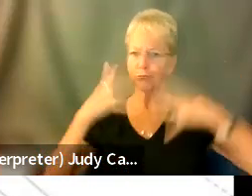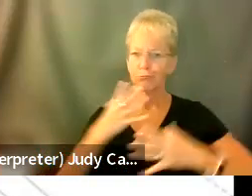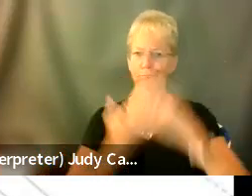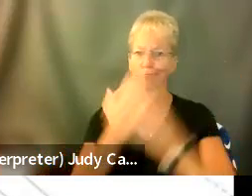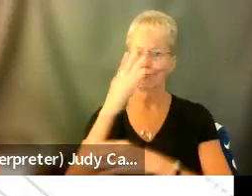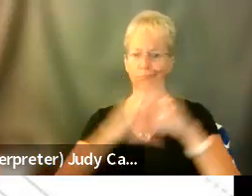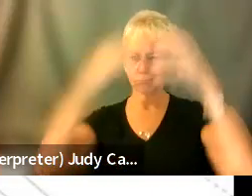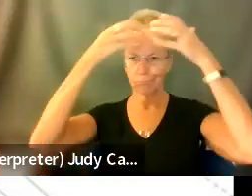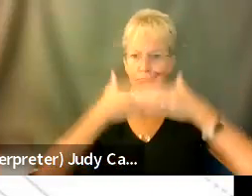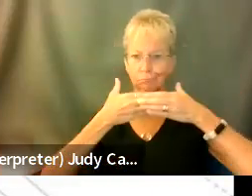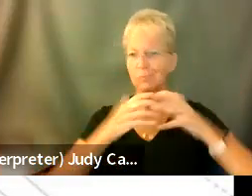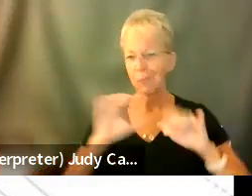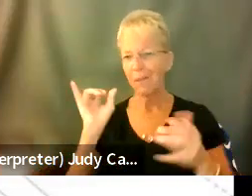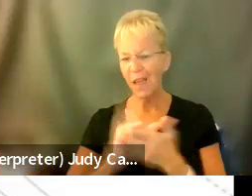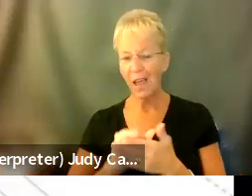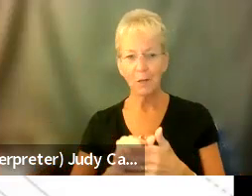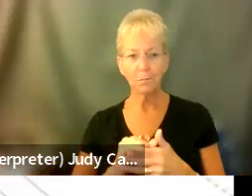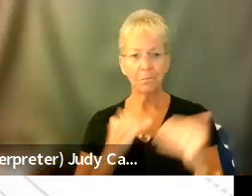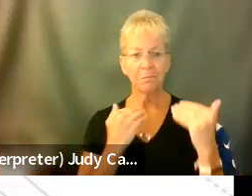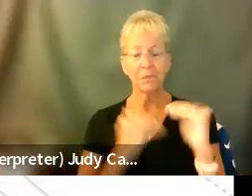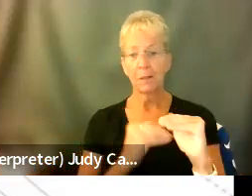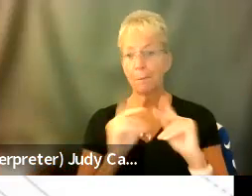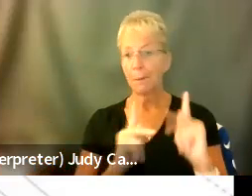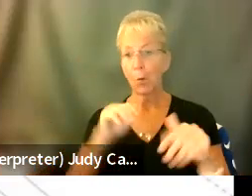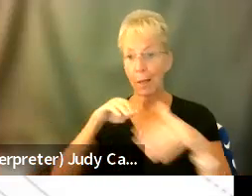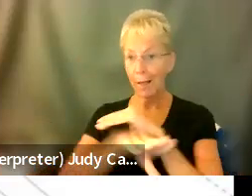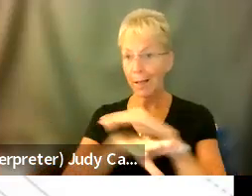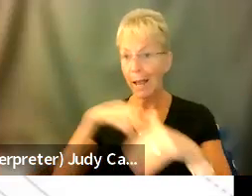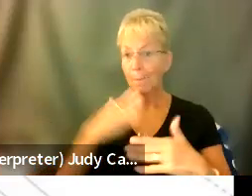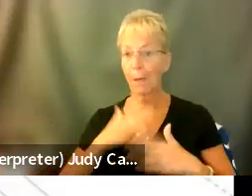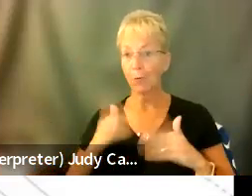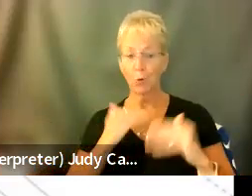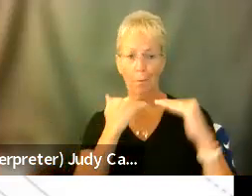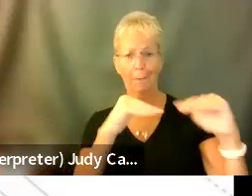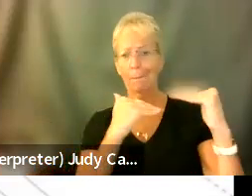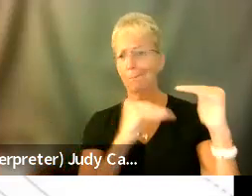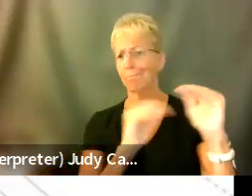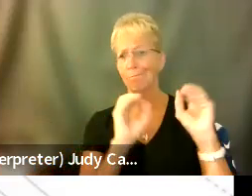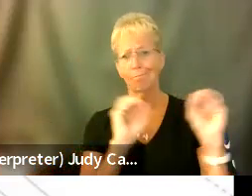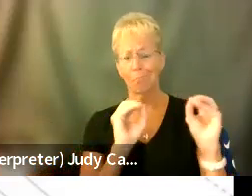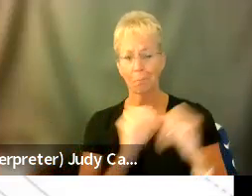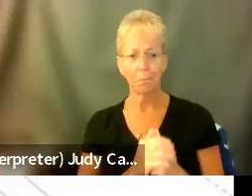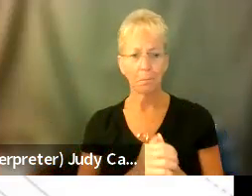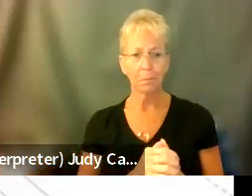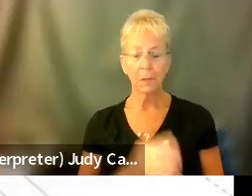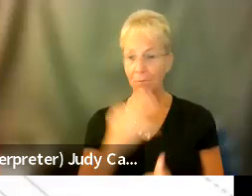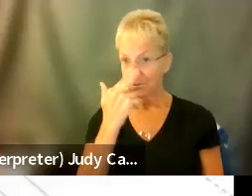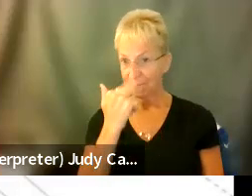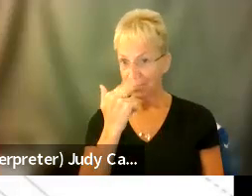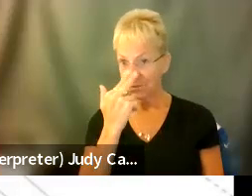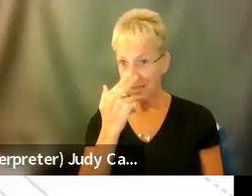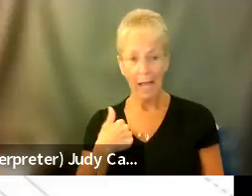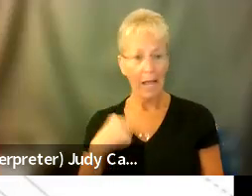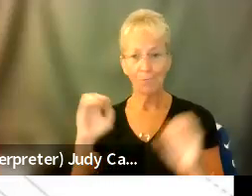like to protect themselves. And they limited the people that could come in and out of my room. Um, uh, the funny thing is I did not have